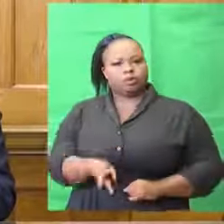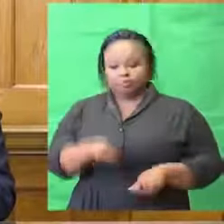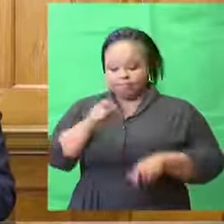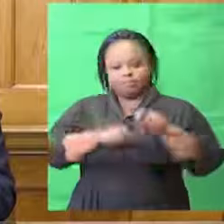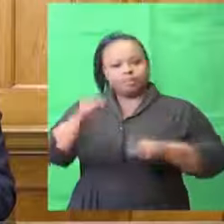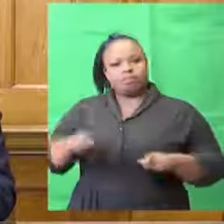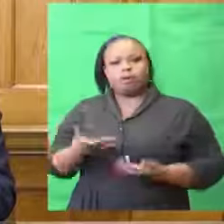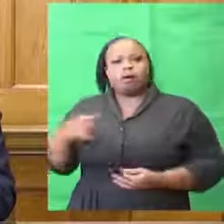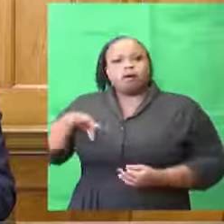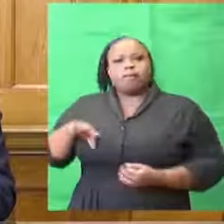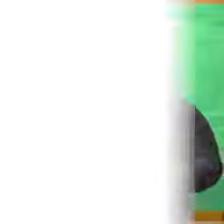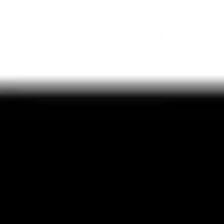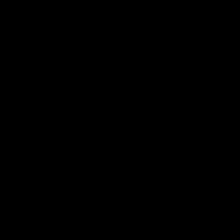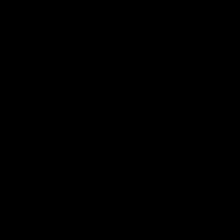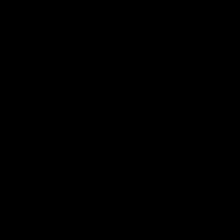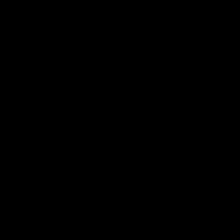livelihoods of our people.